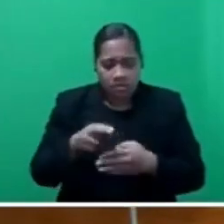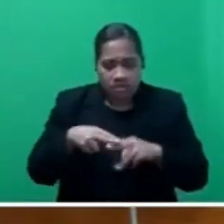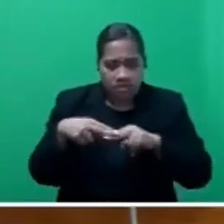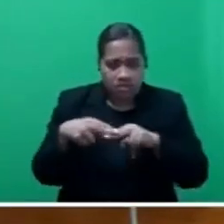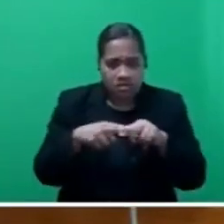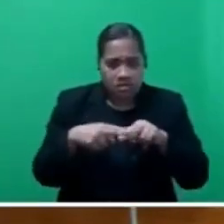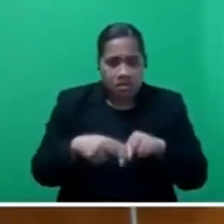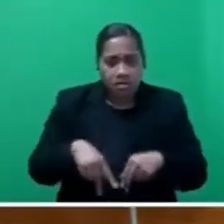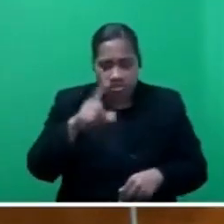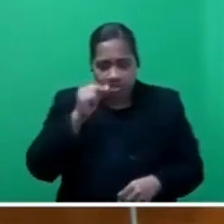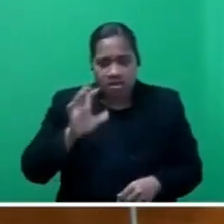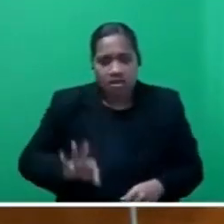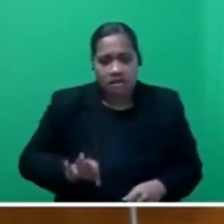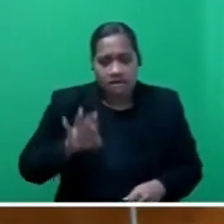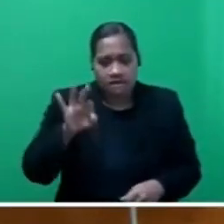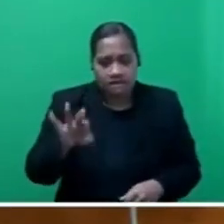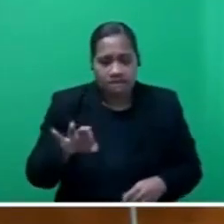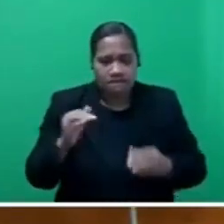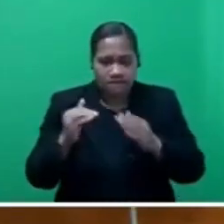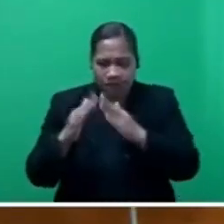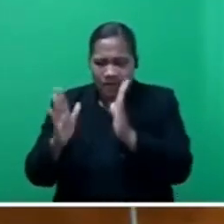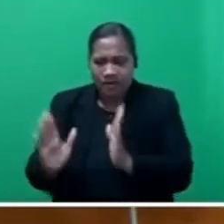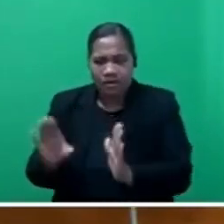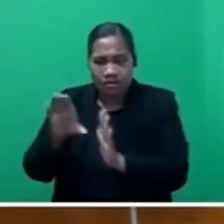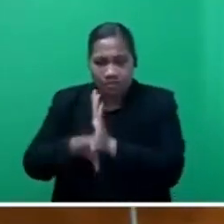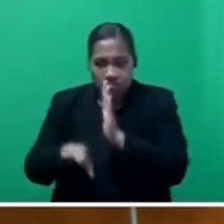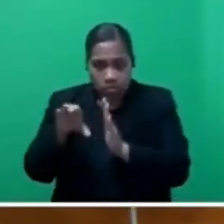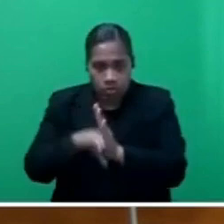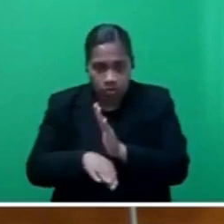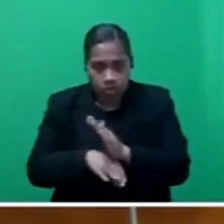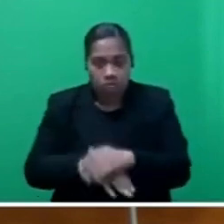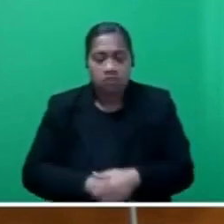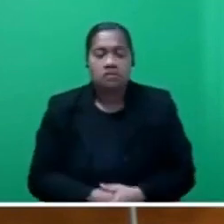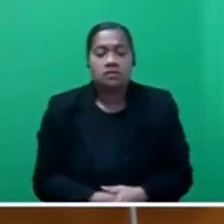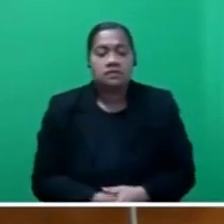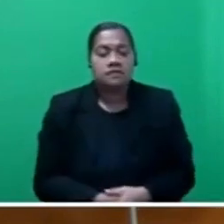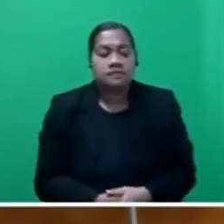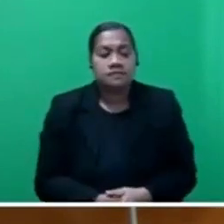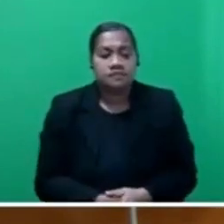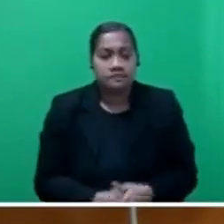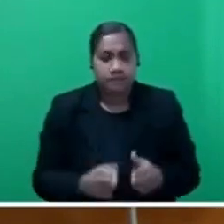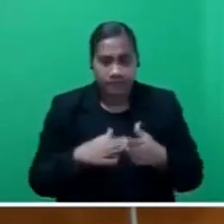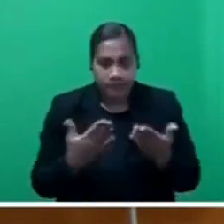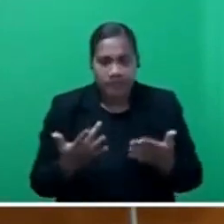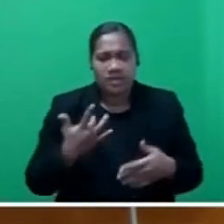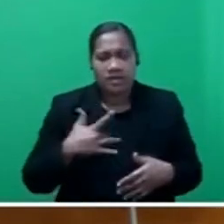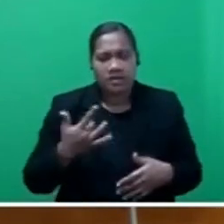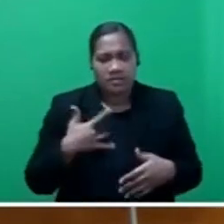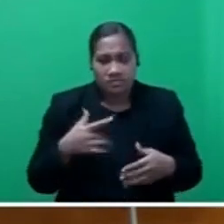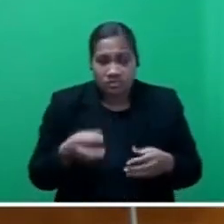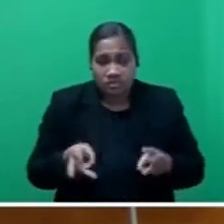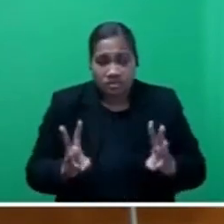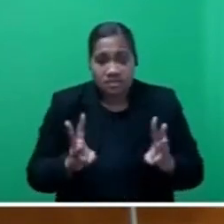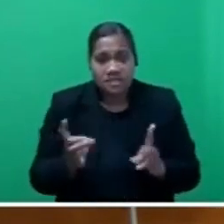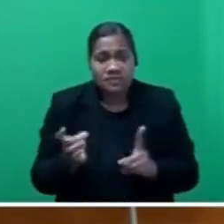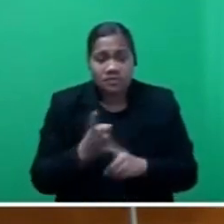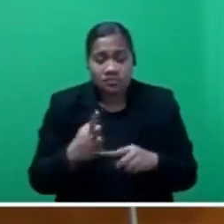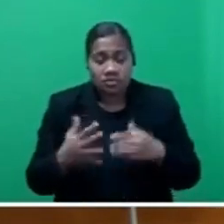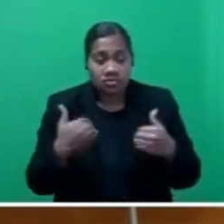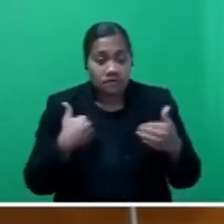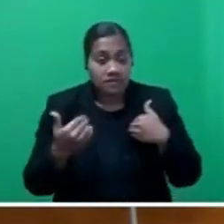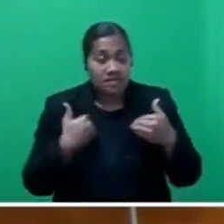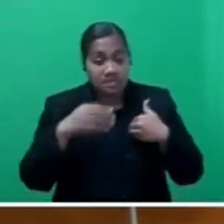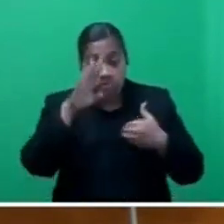affordability of housing prices. I have warned on the deplorable living conditions, especially university students